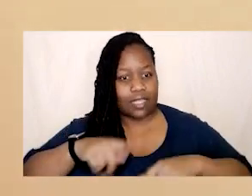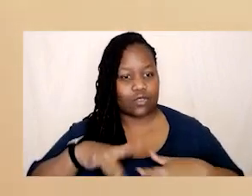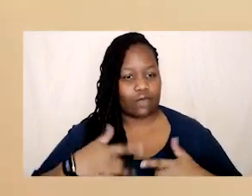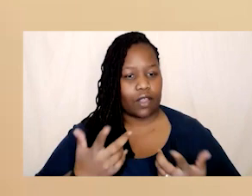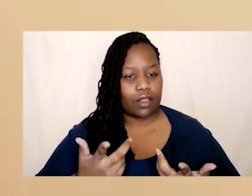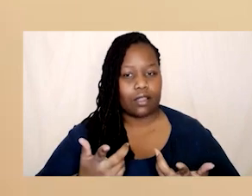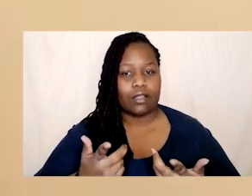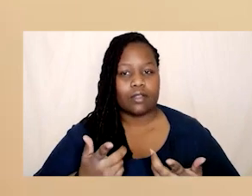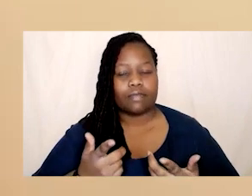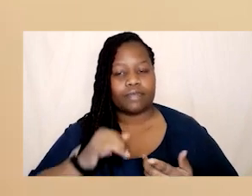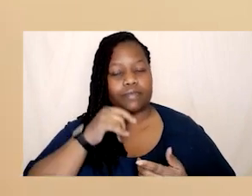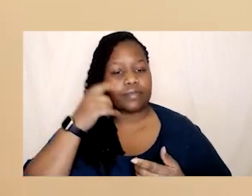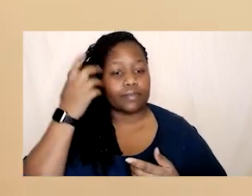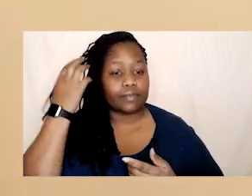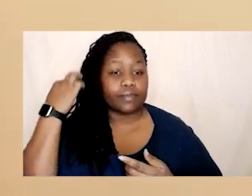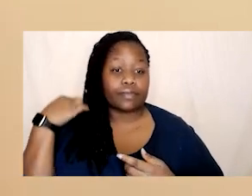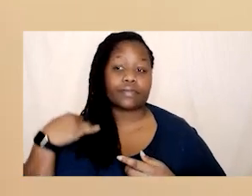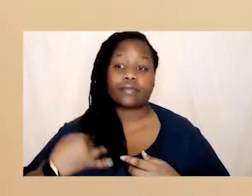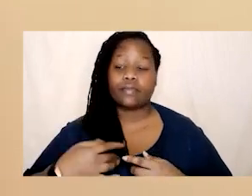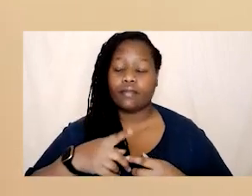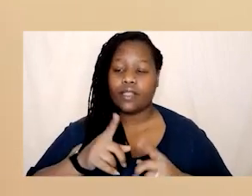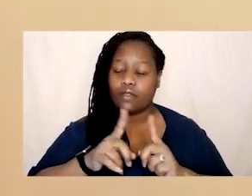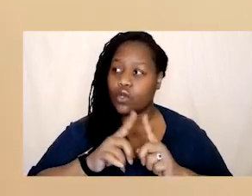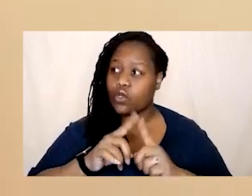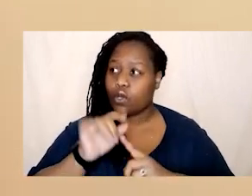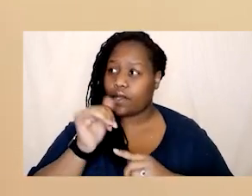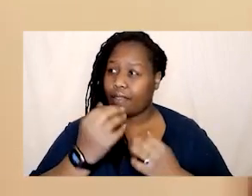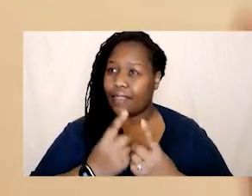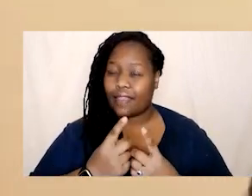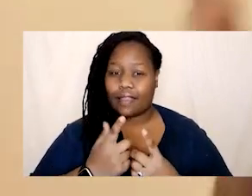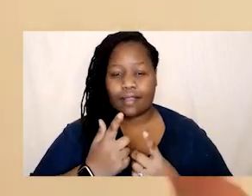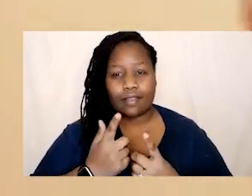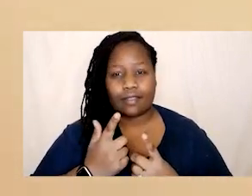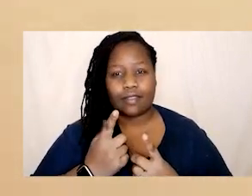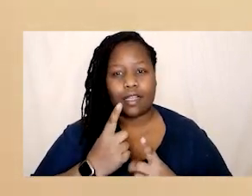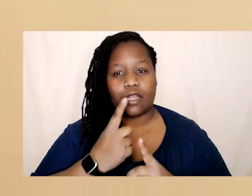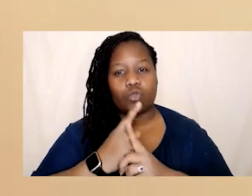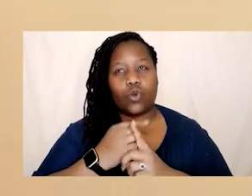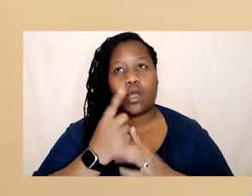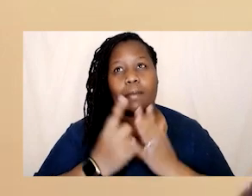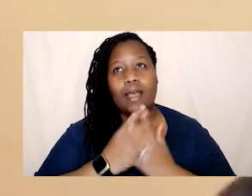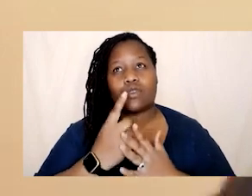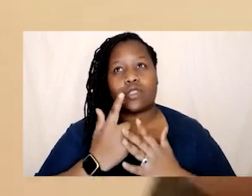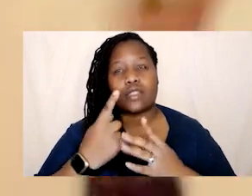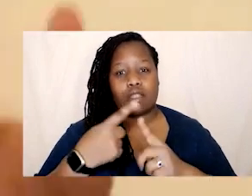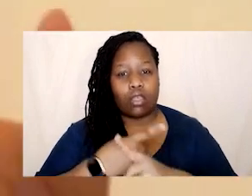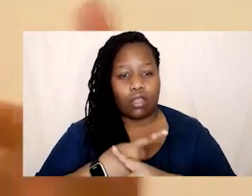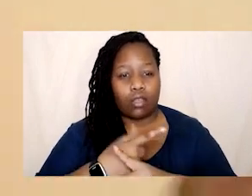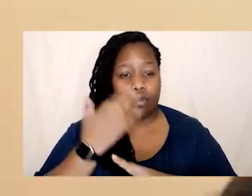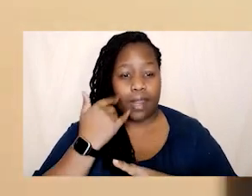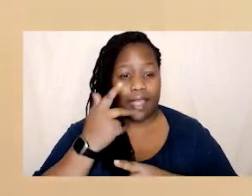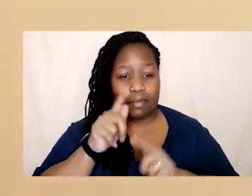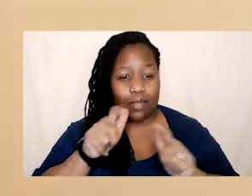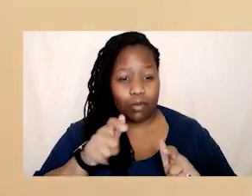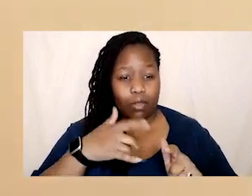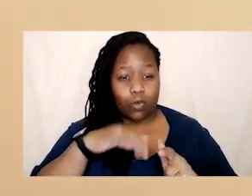and there was something else about um i talk about this conundrum for black people wanting to be